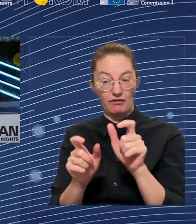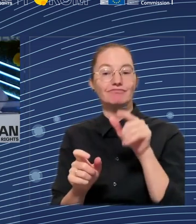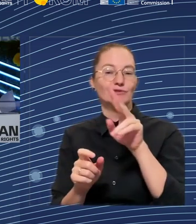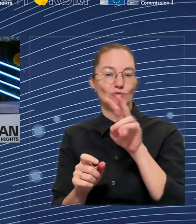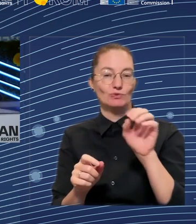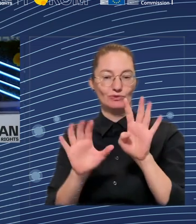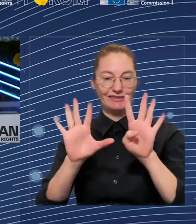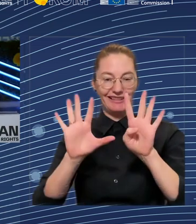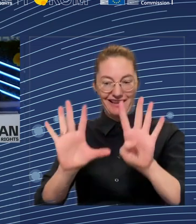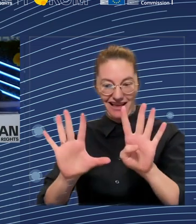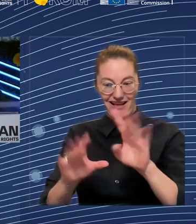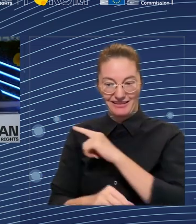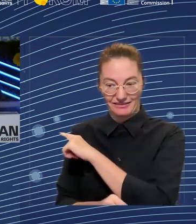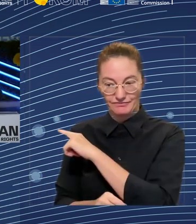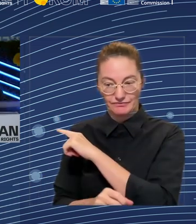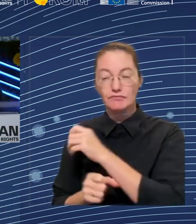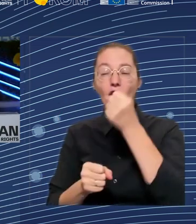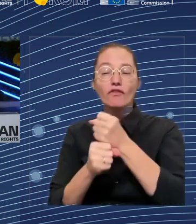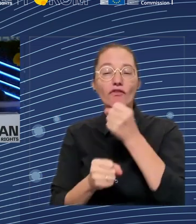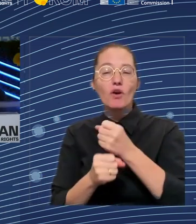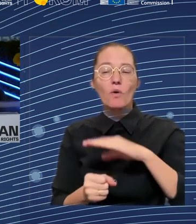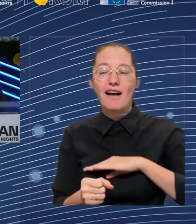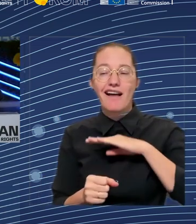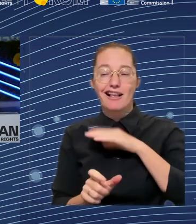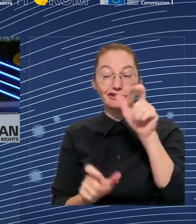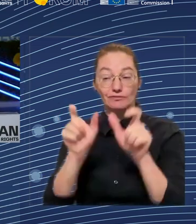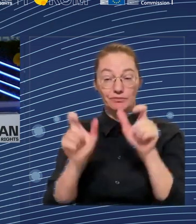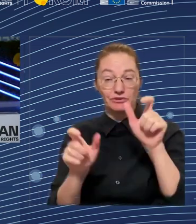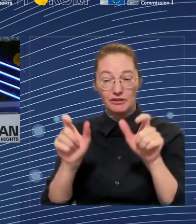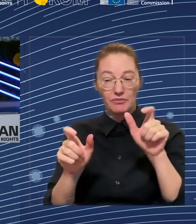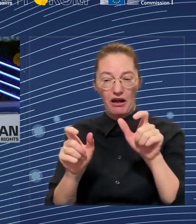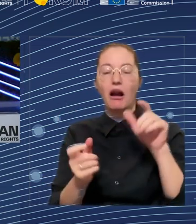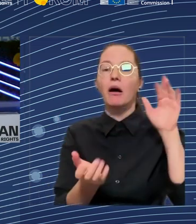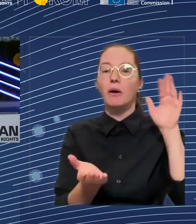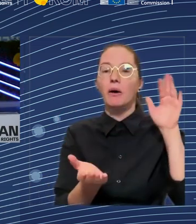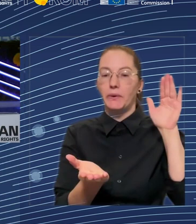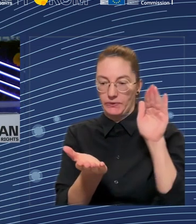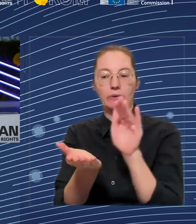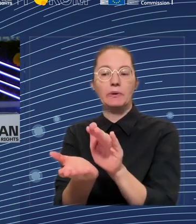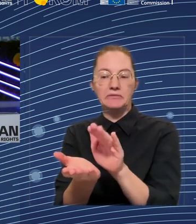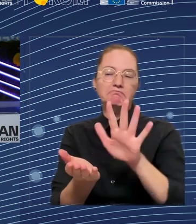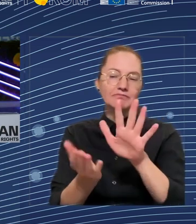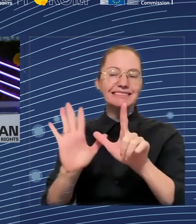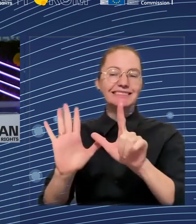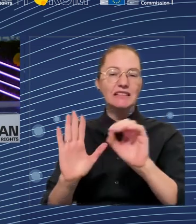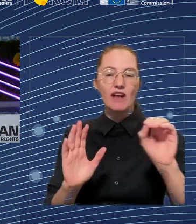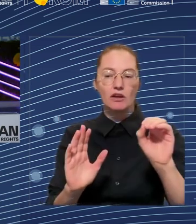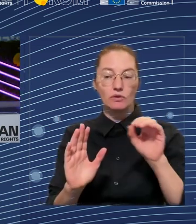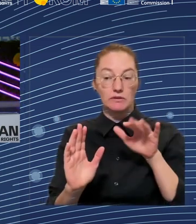almost 1 million per year. And that if you assume that the activity rates stay where they are,